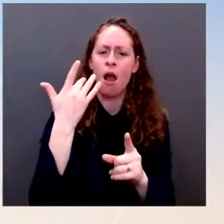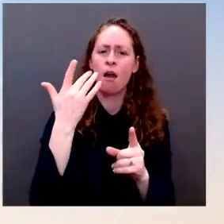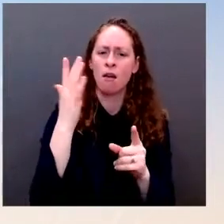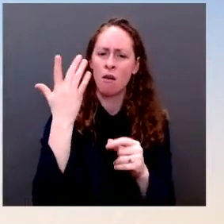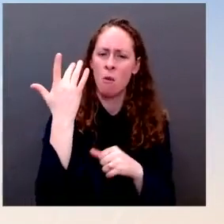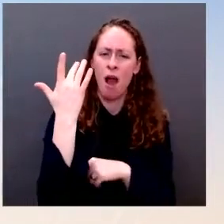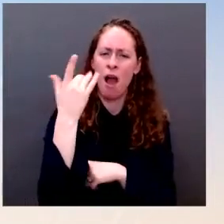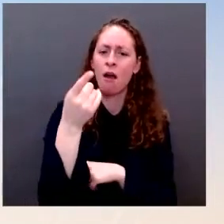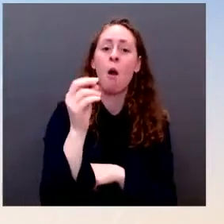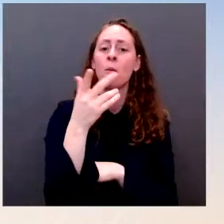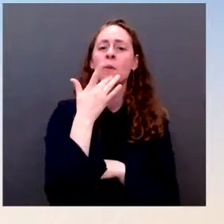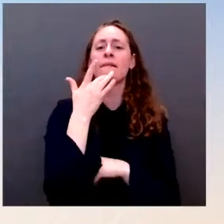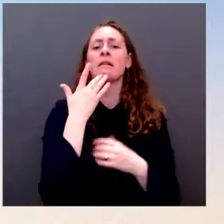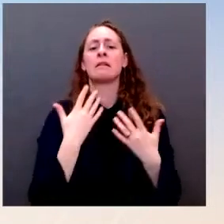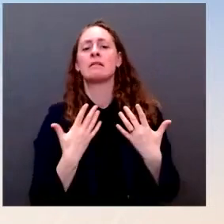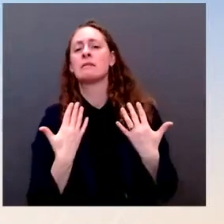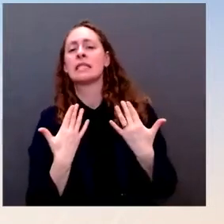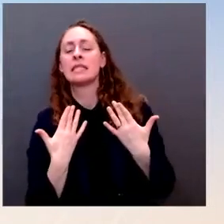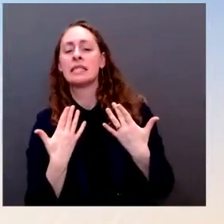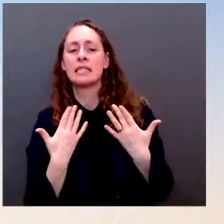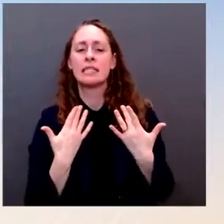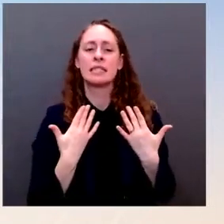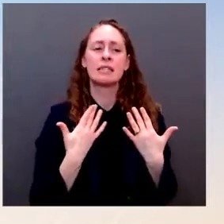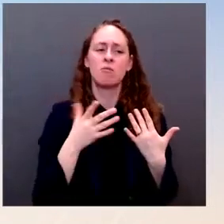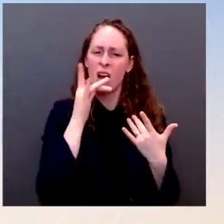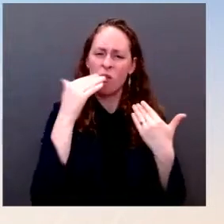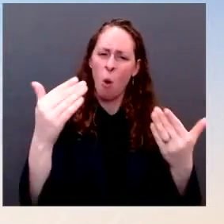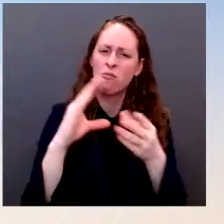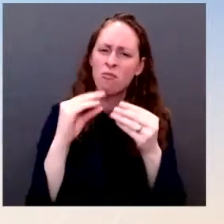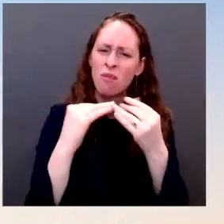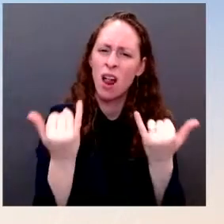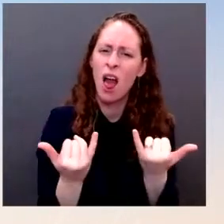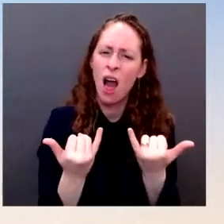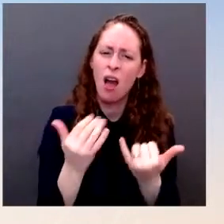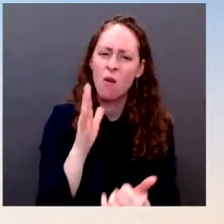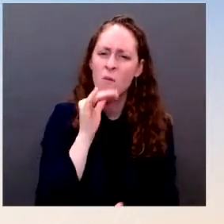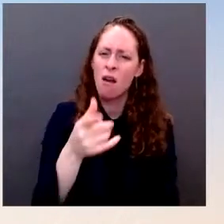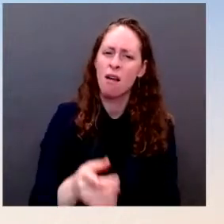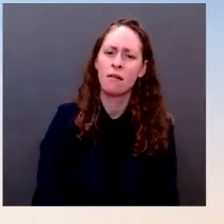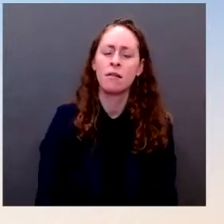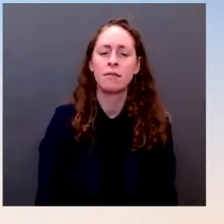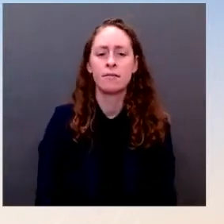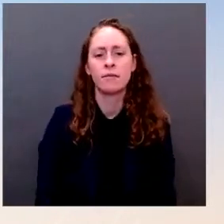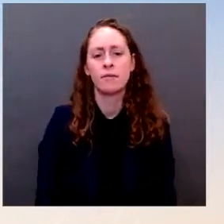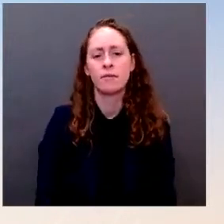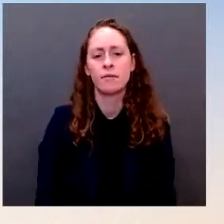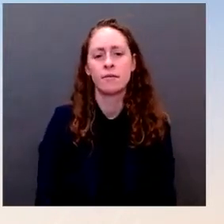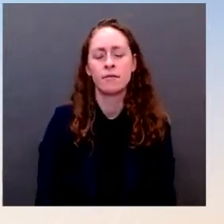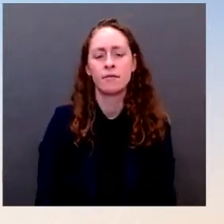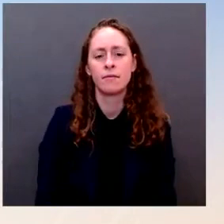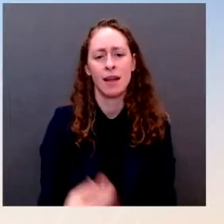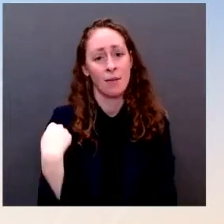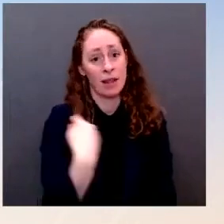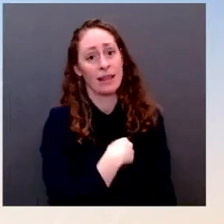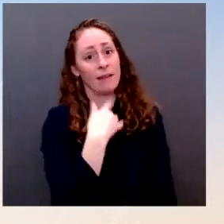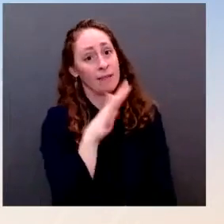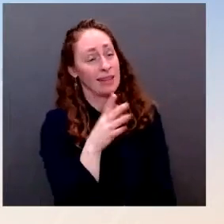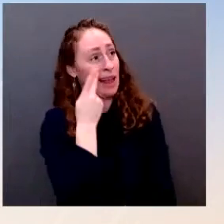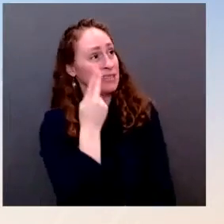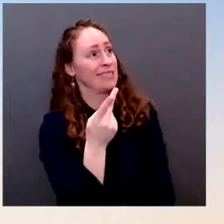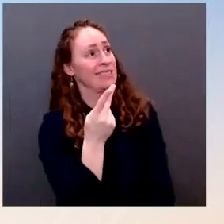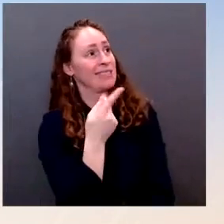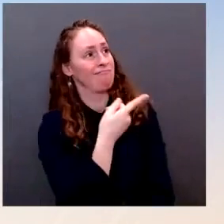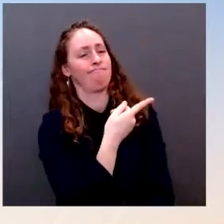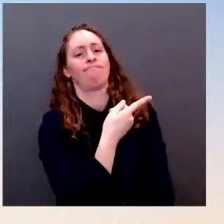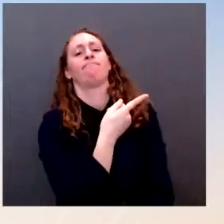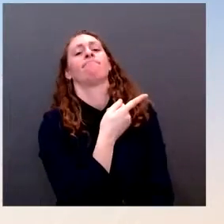efforts to use a false pretext to justify an invasion of Ukraine. And this evidence mirrors both public reporting and Russian accounts